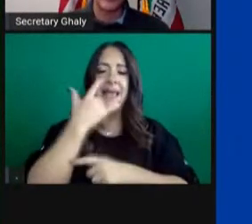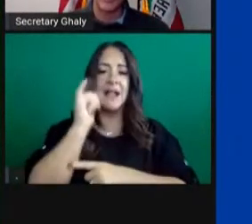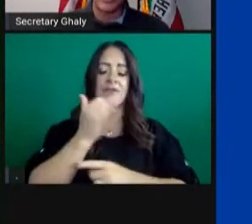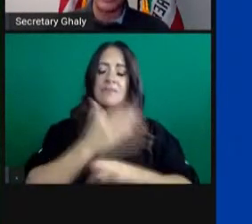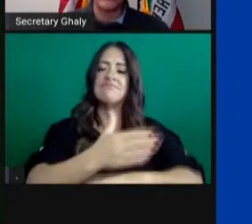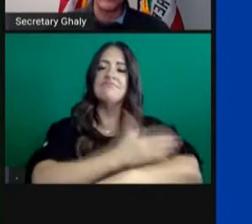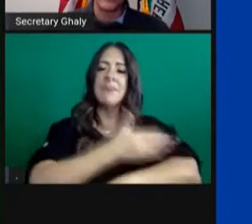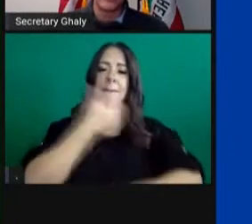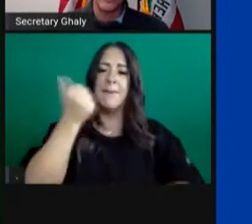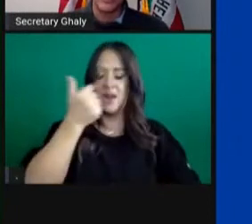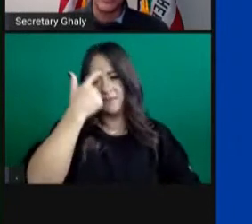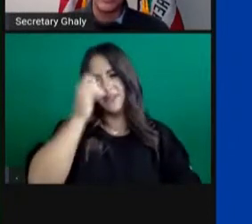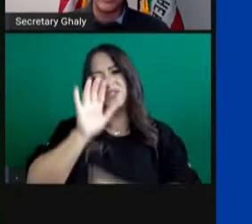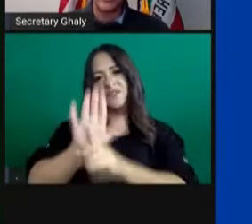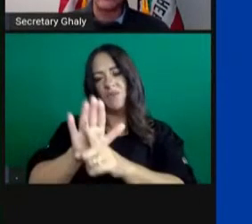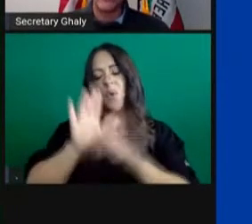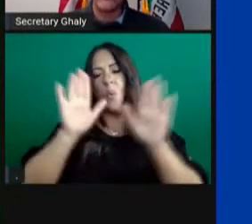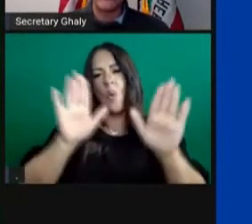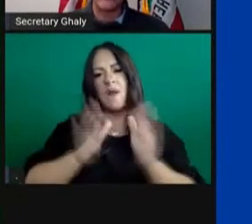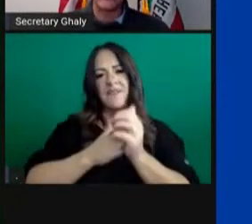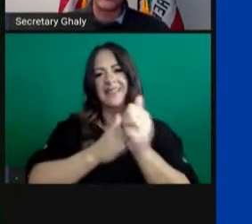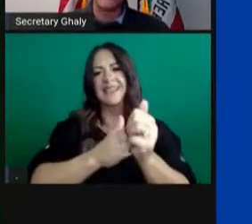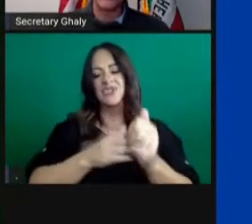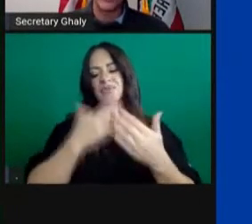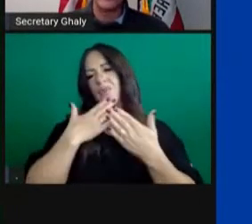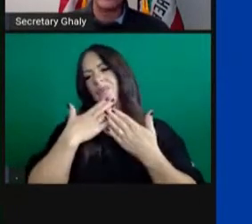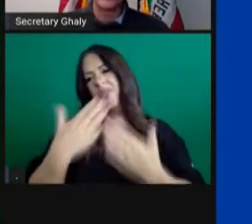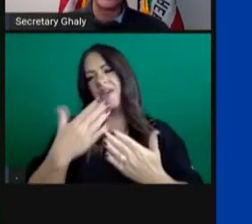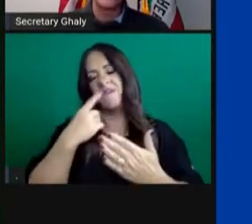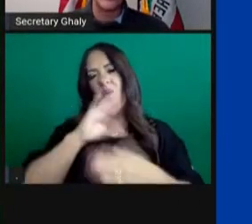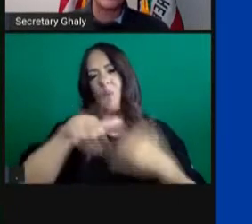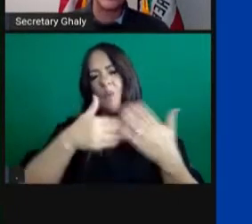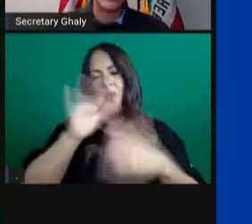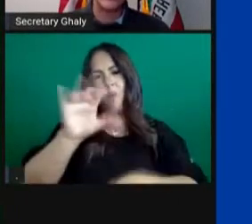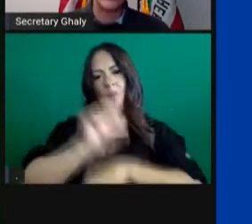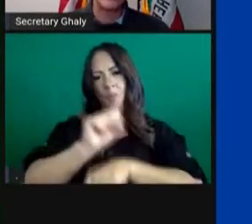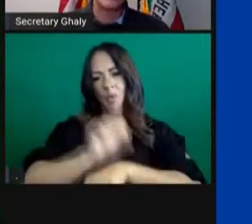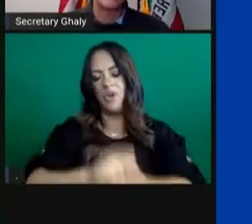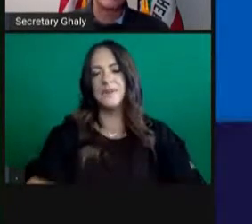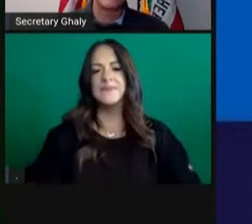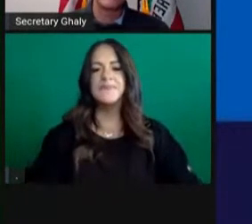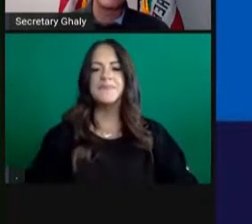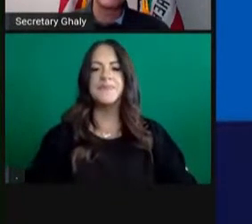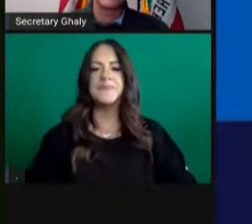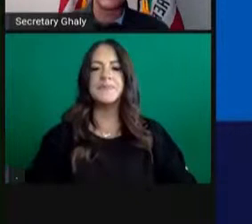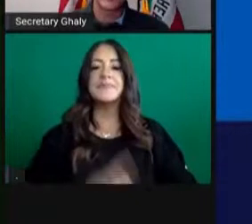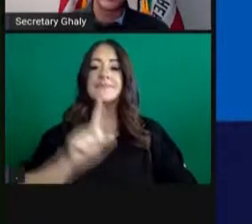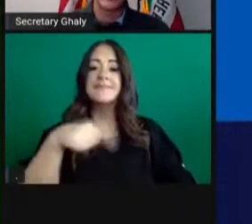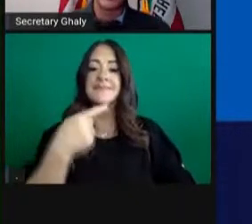your leadership, and so thank you and grateful for all you've done. Next slide, please.